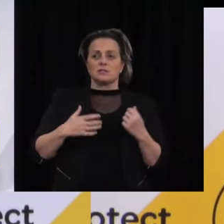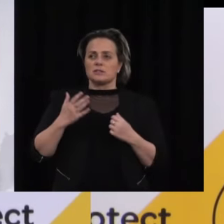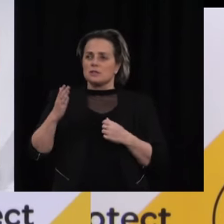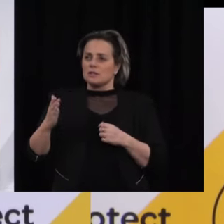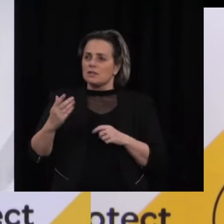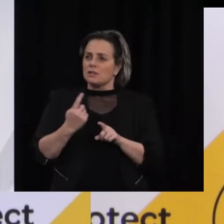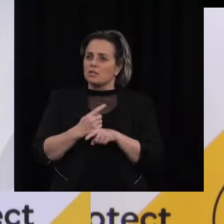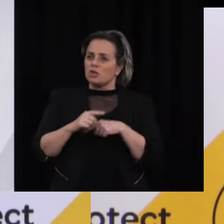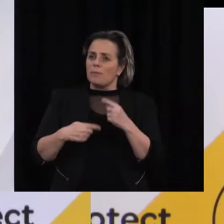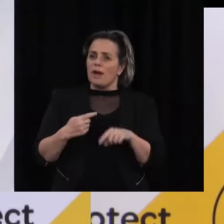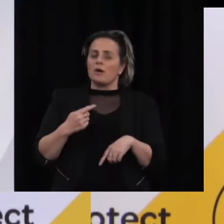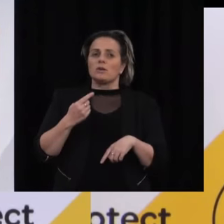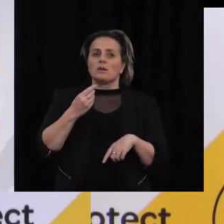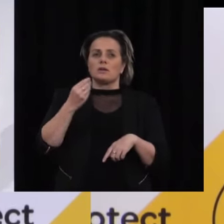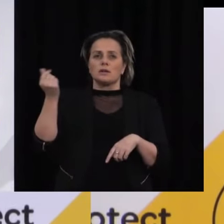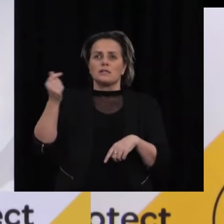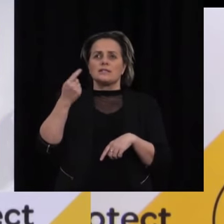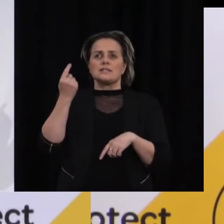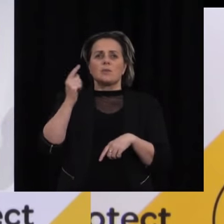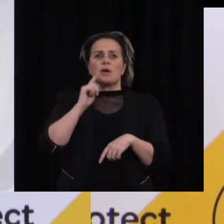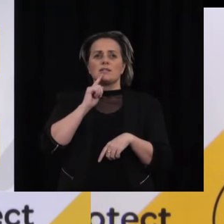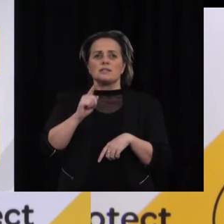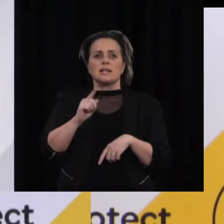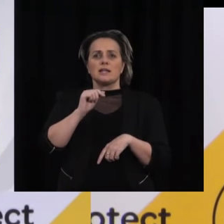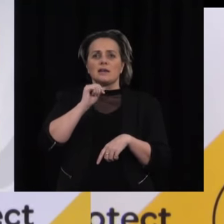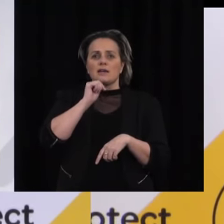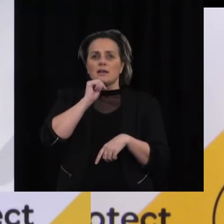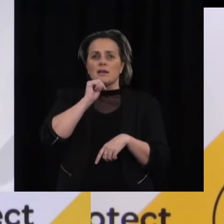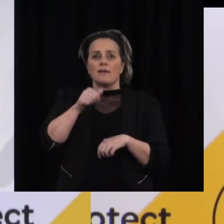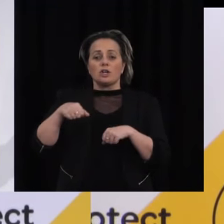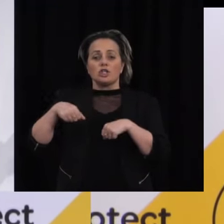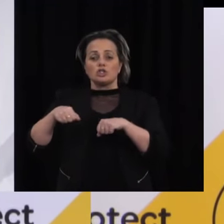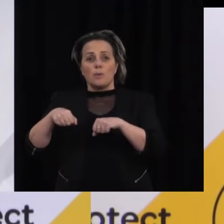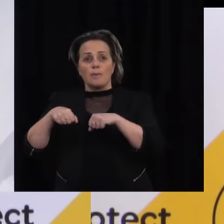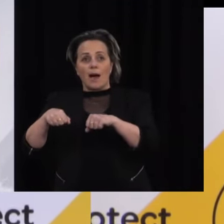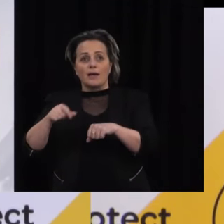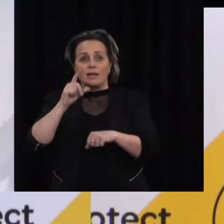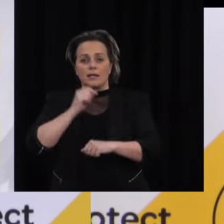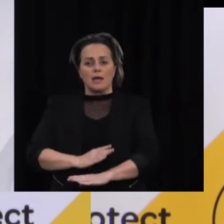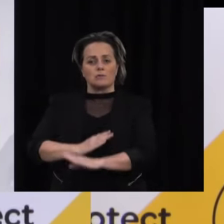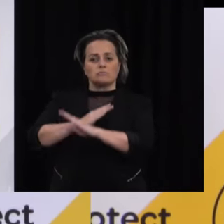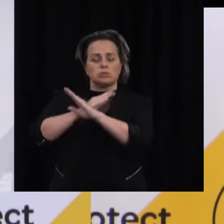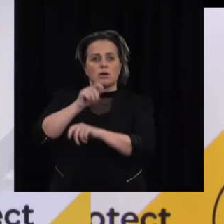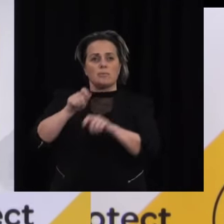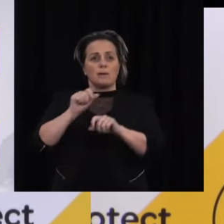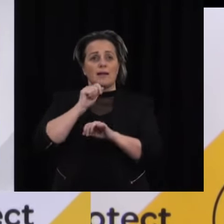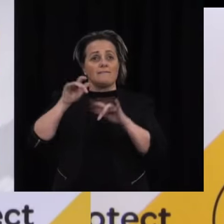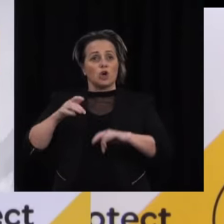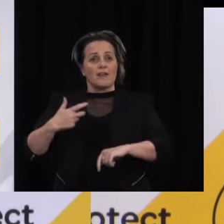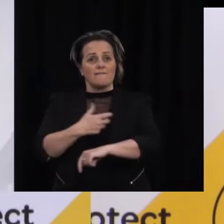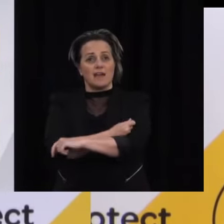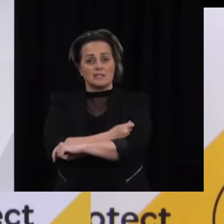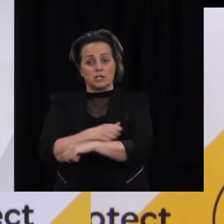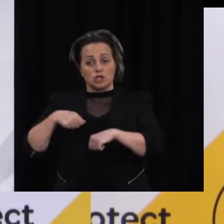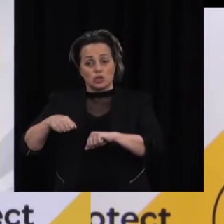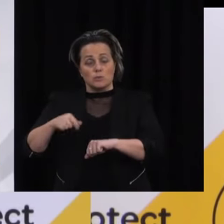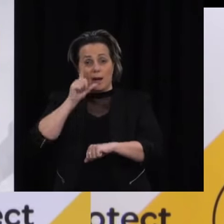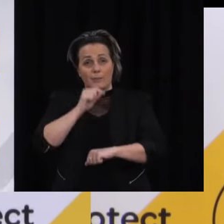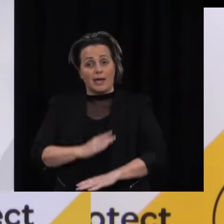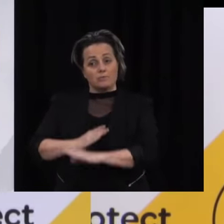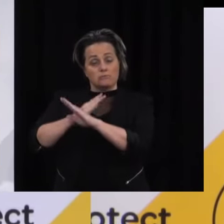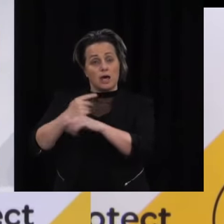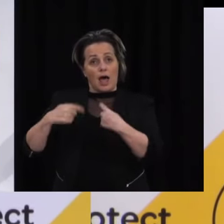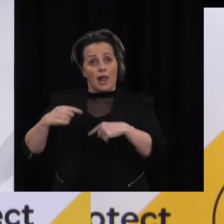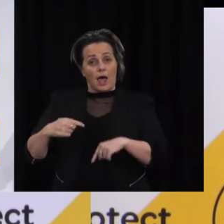airlines using it for domestic passengers and for supermarkets barring unvaccinated people coming in as well. Is that something that the